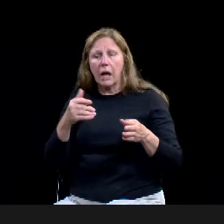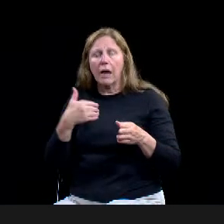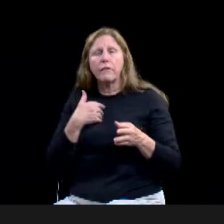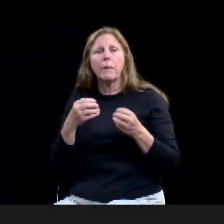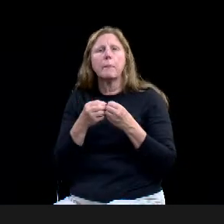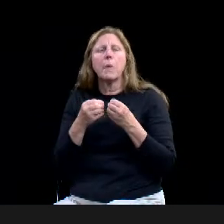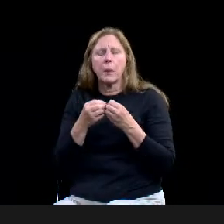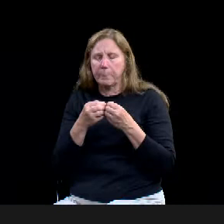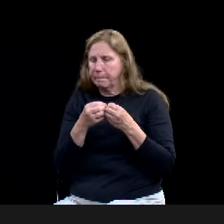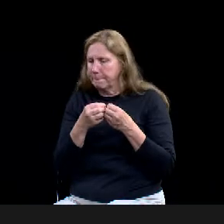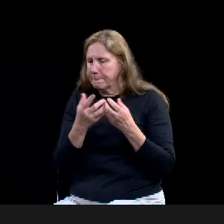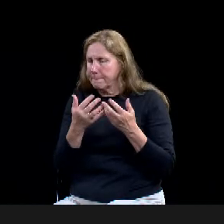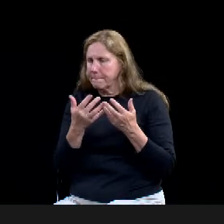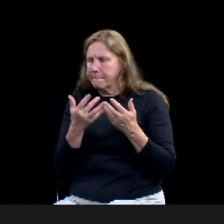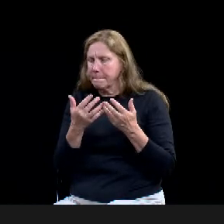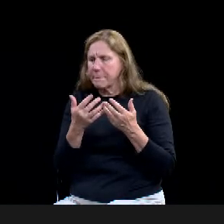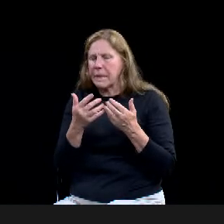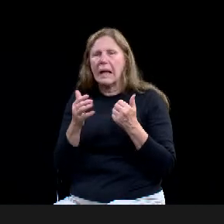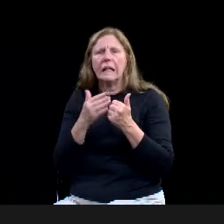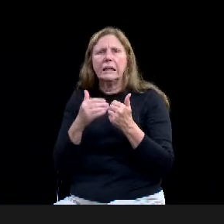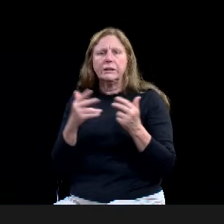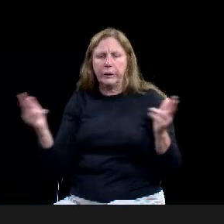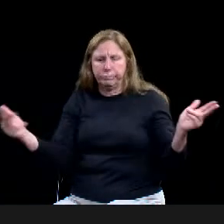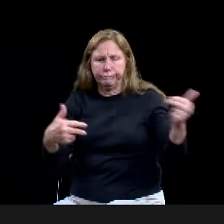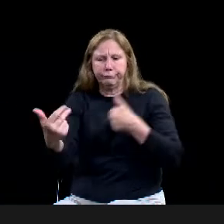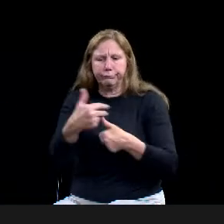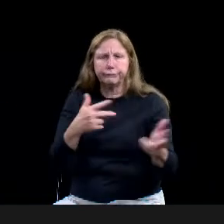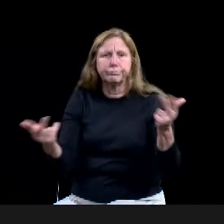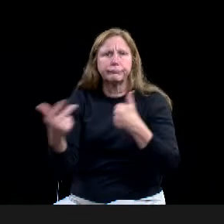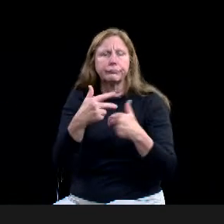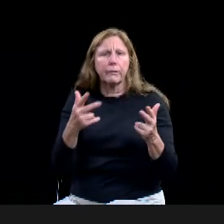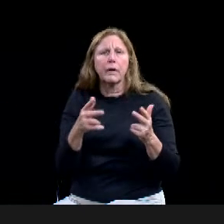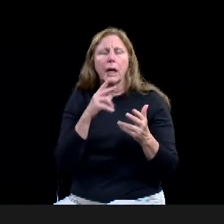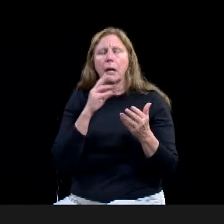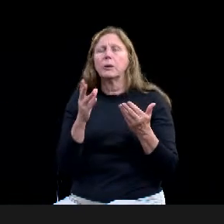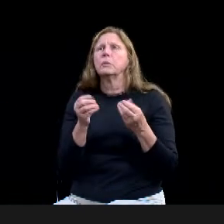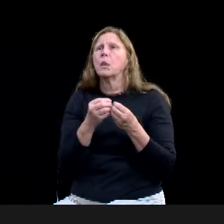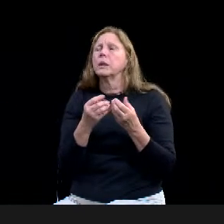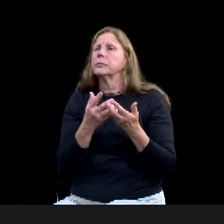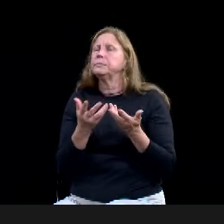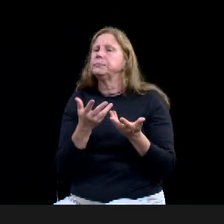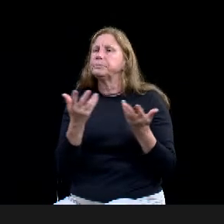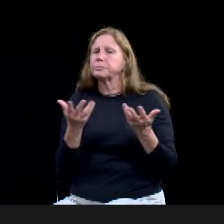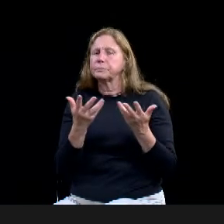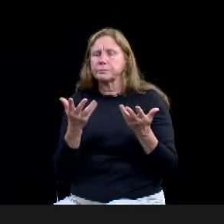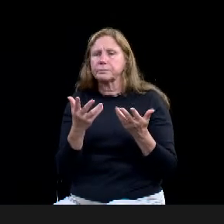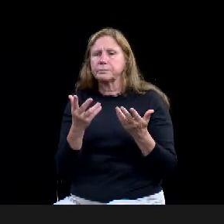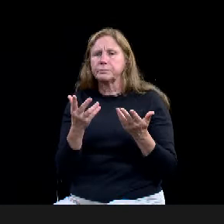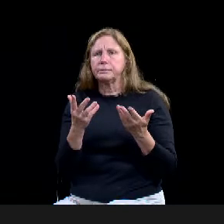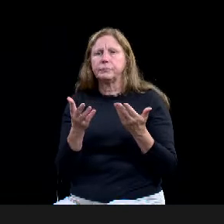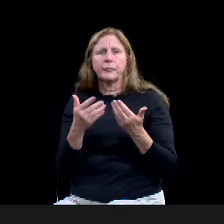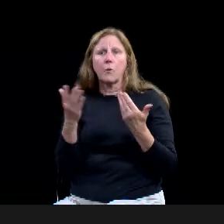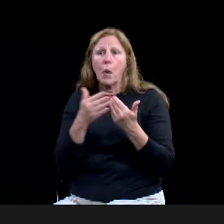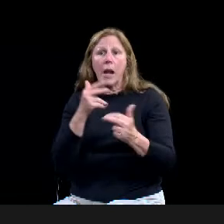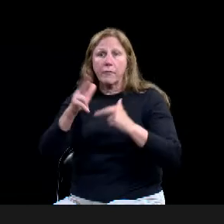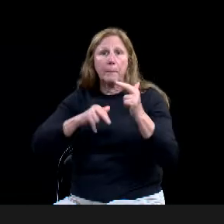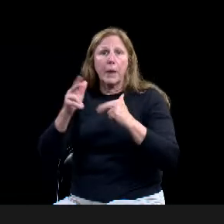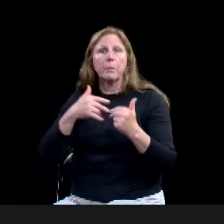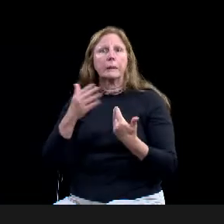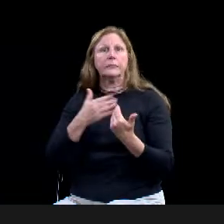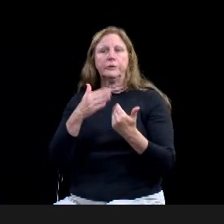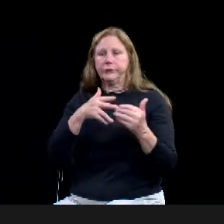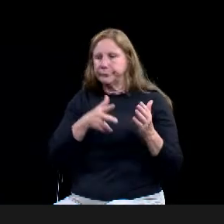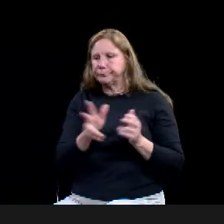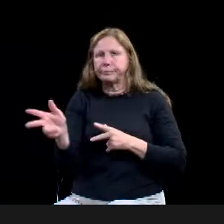for whatever kind of development, whether it be industrial or residential. Um, and so, yes, that, I mean, that this, this